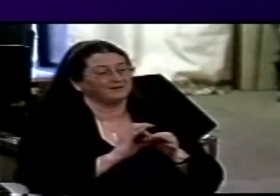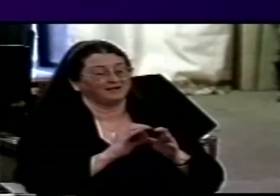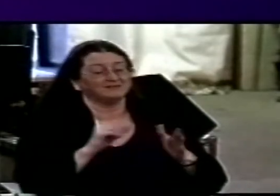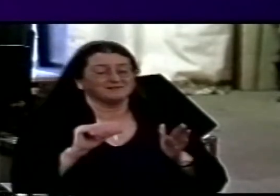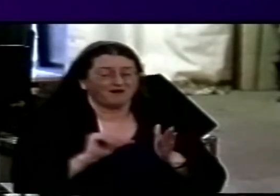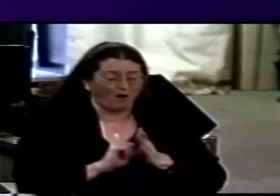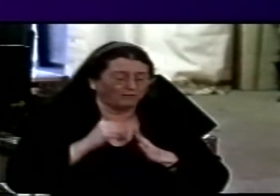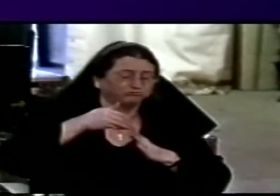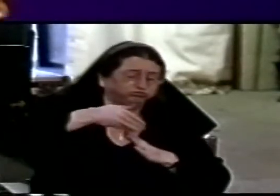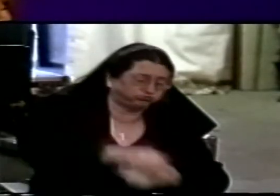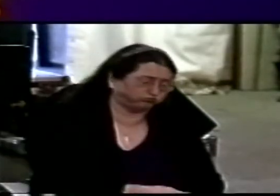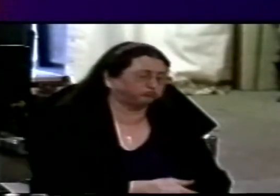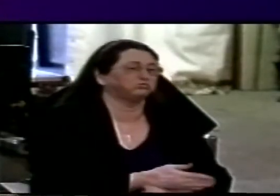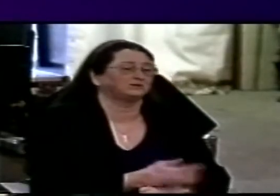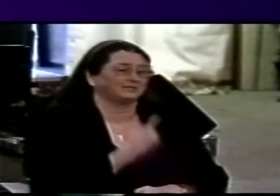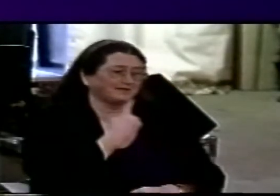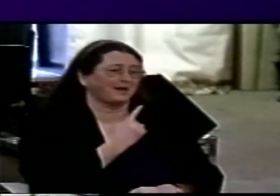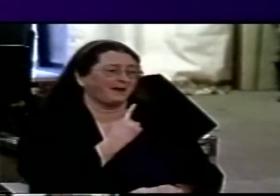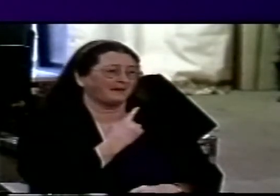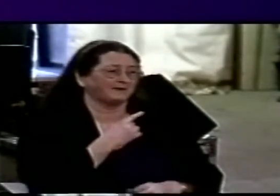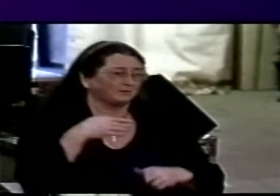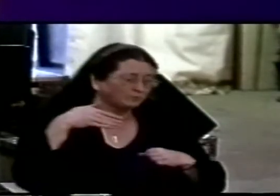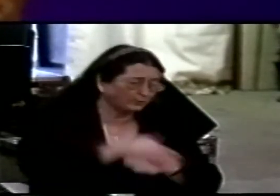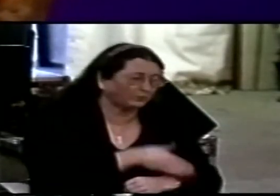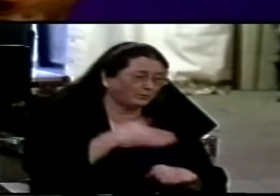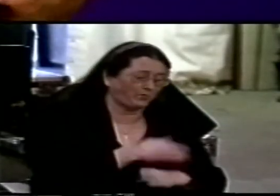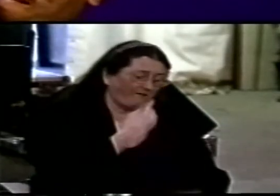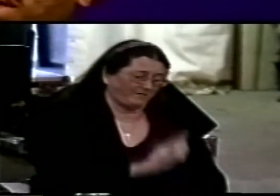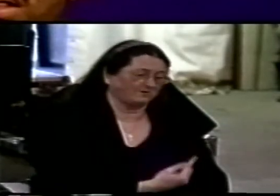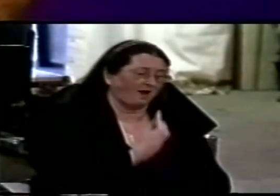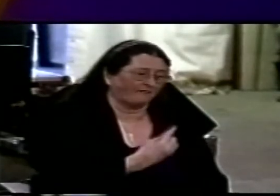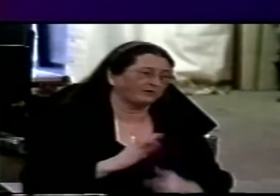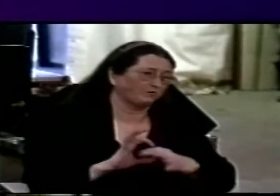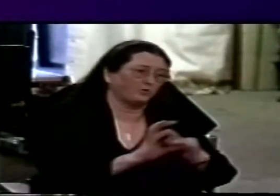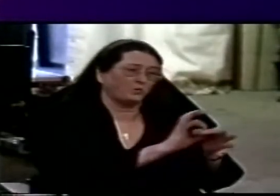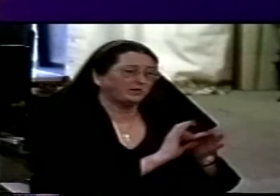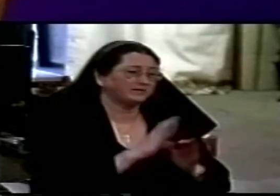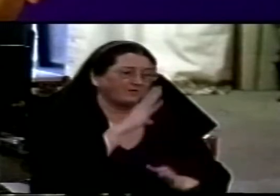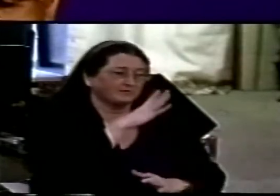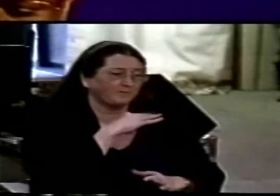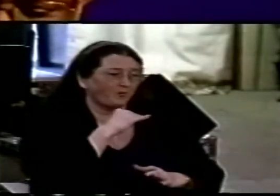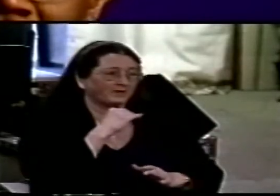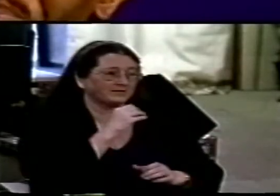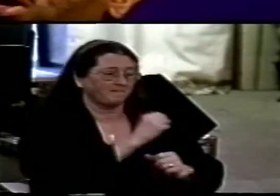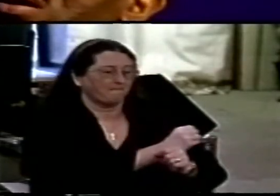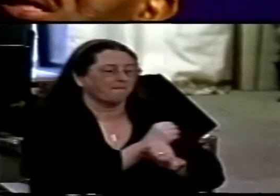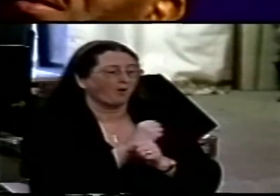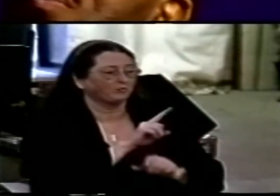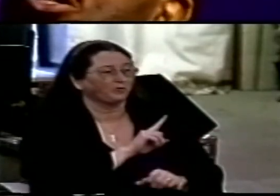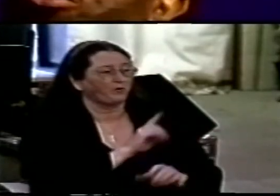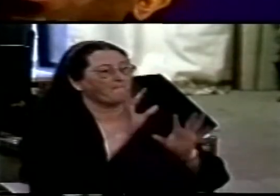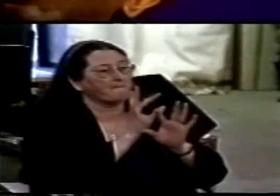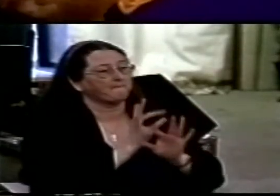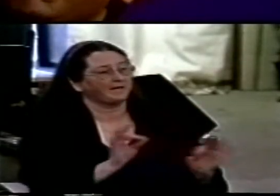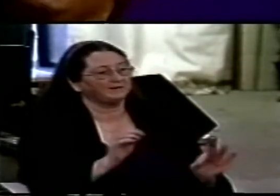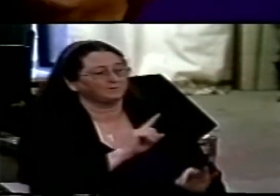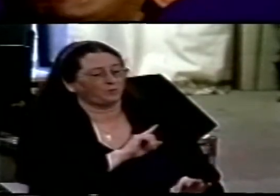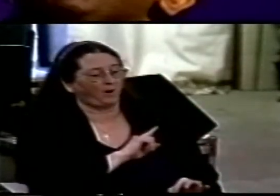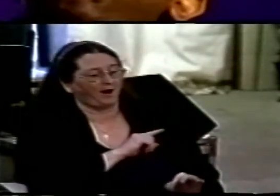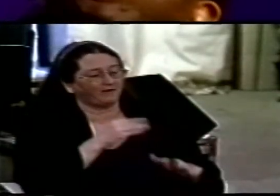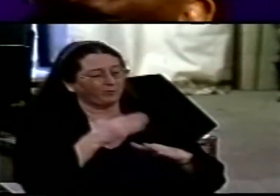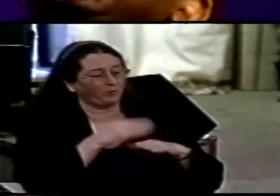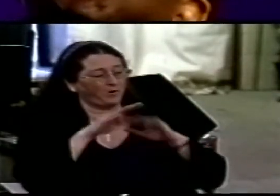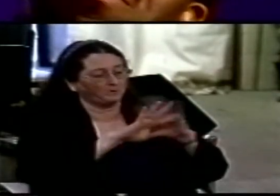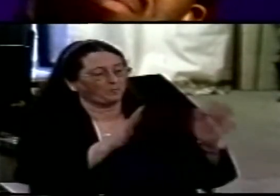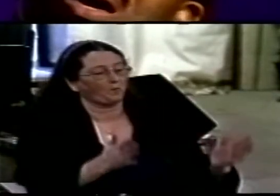would be make every effort to keep the unity of the spirit in the bond of peace why because there is mission Lord